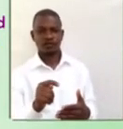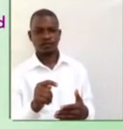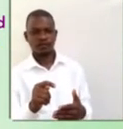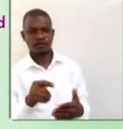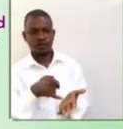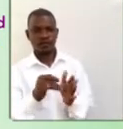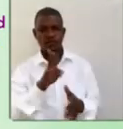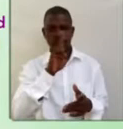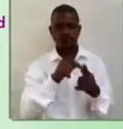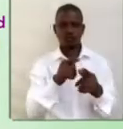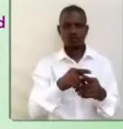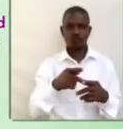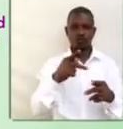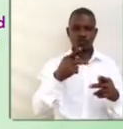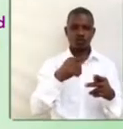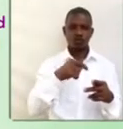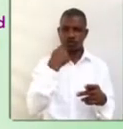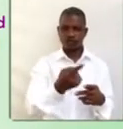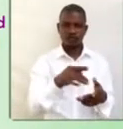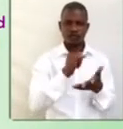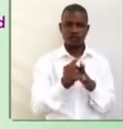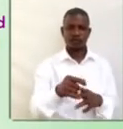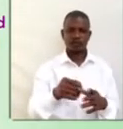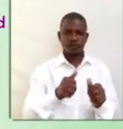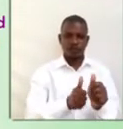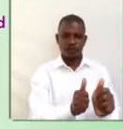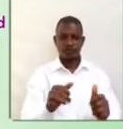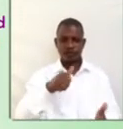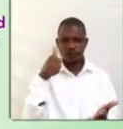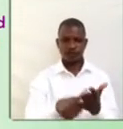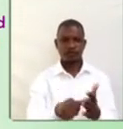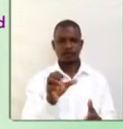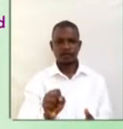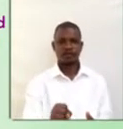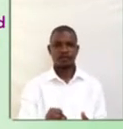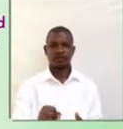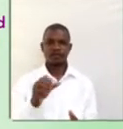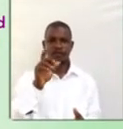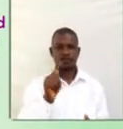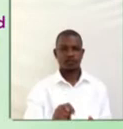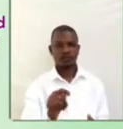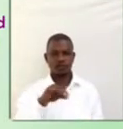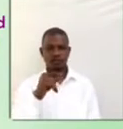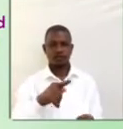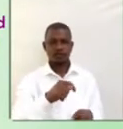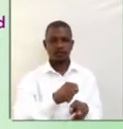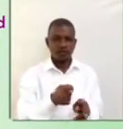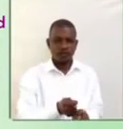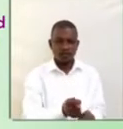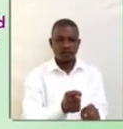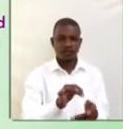It is used to pronounce the following letters. T-T train.